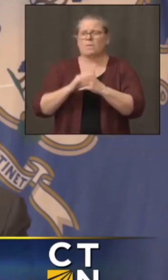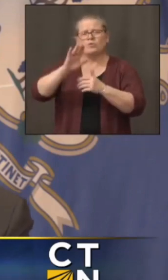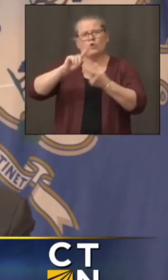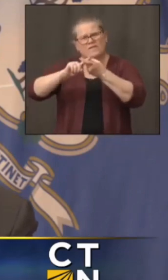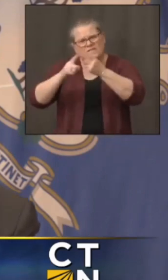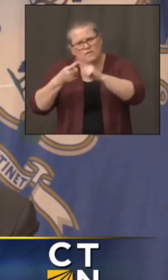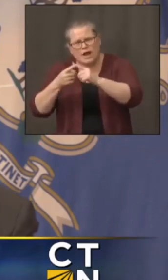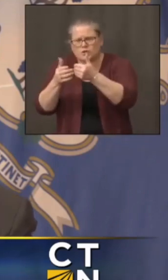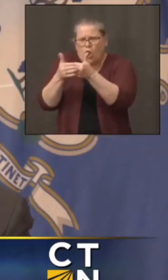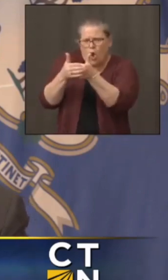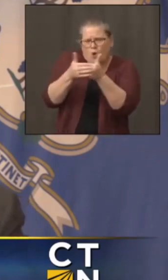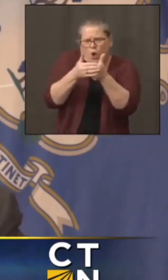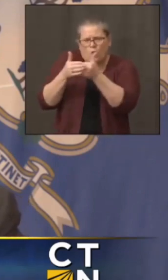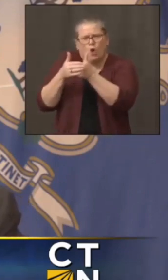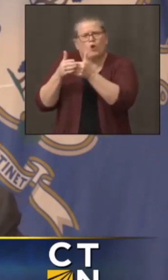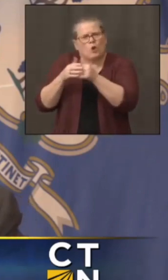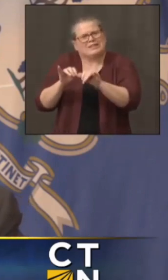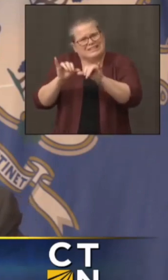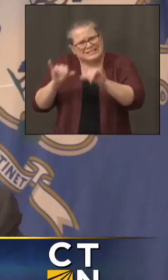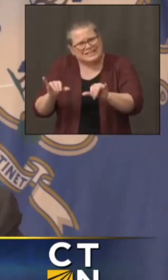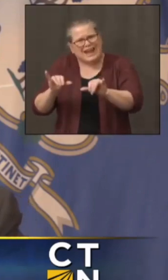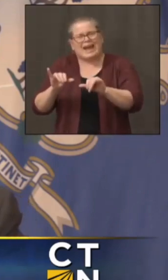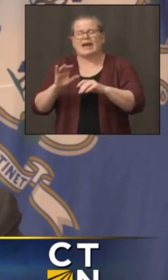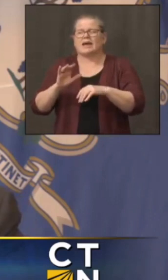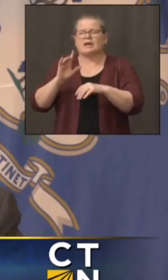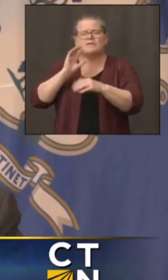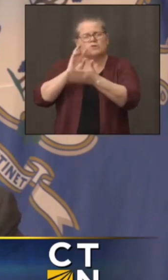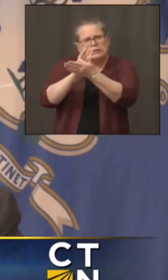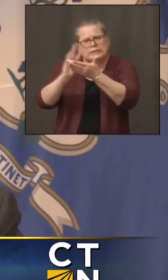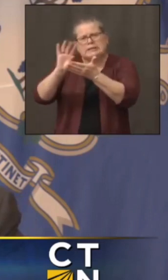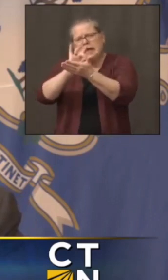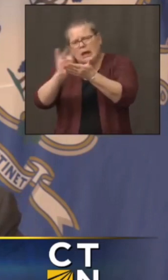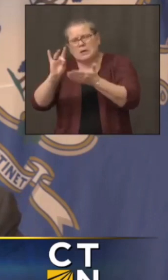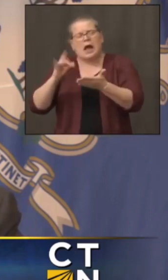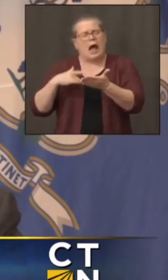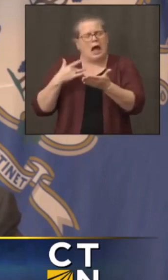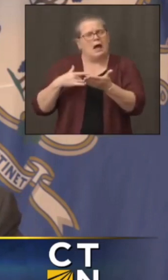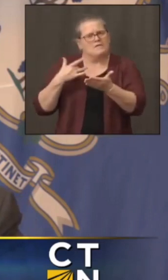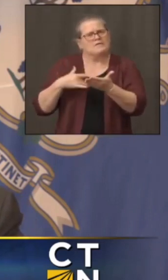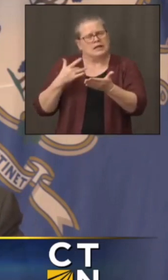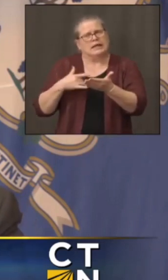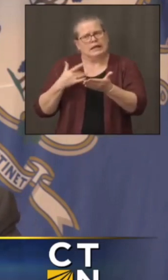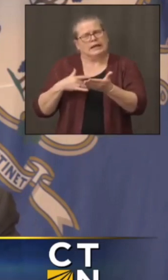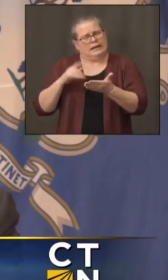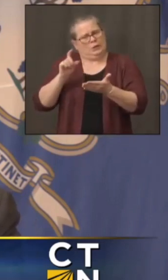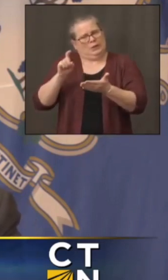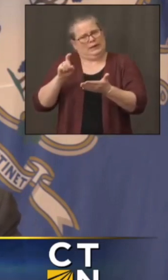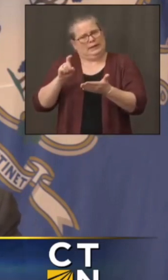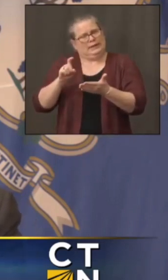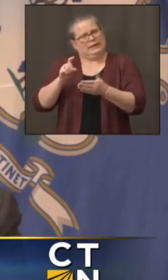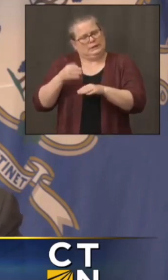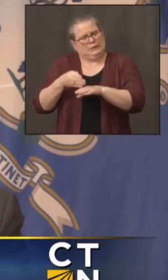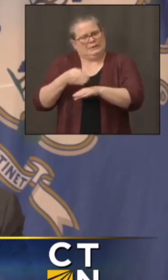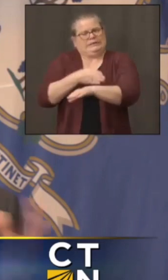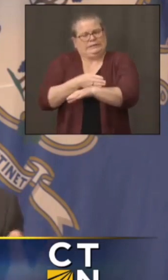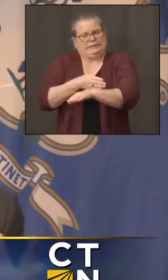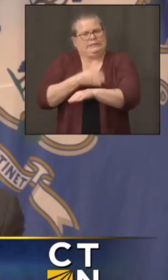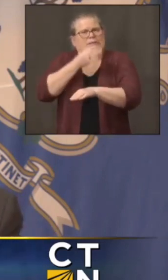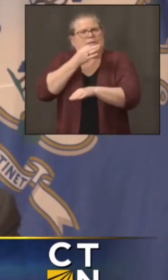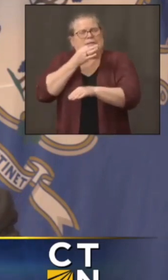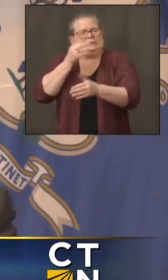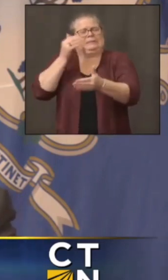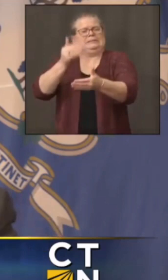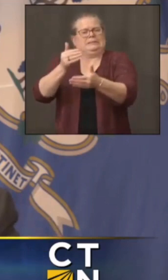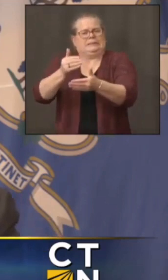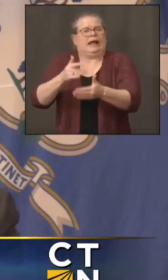eight weeks. I got to believe that we're going to be turning a page at some point here. And the more you can maintain that discipline, that